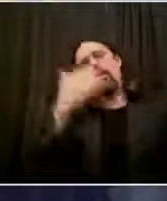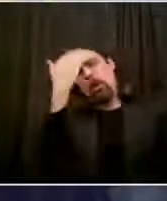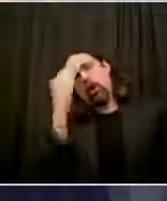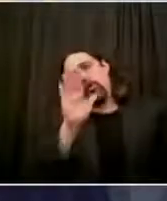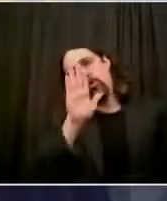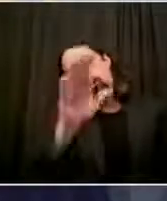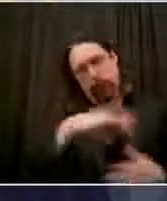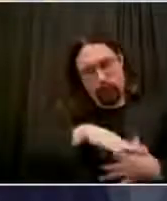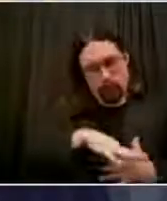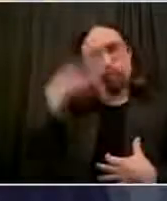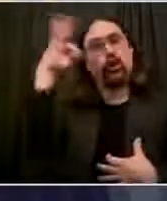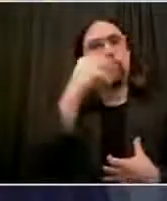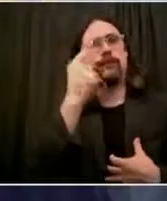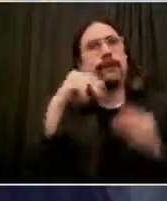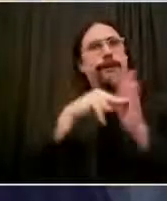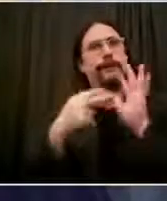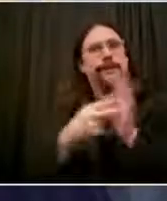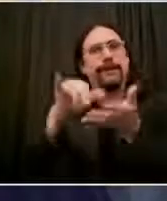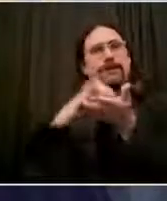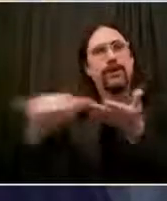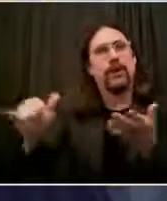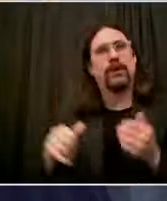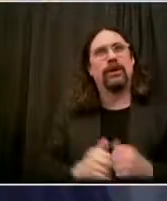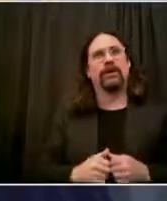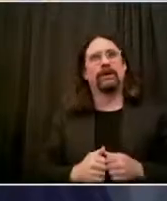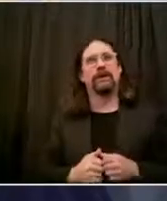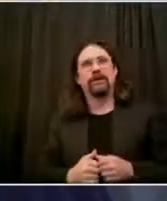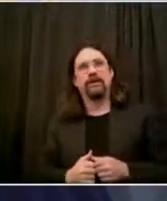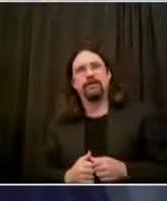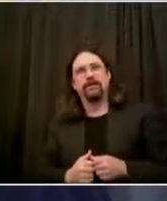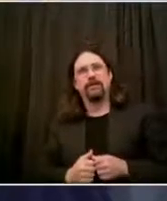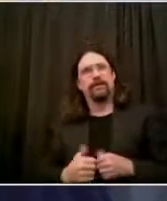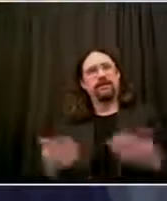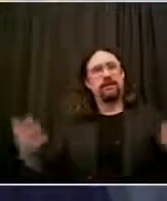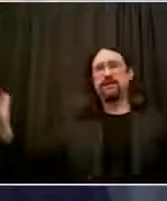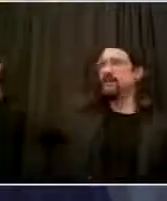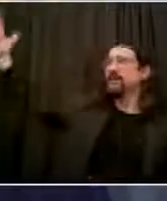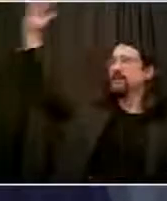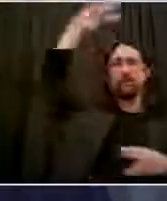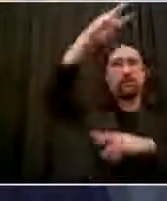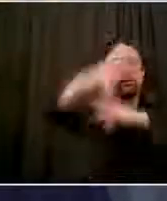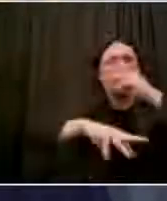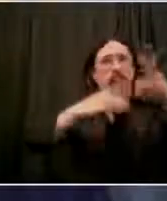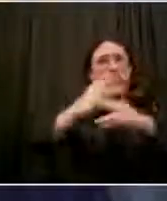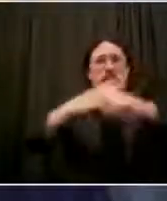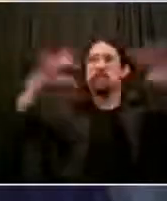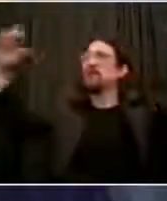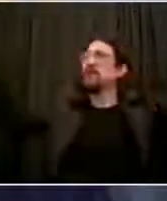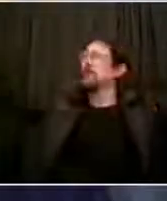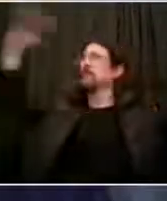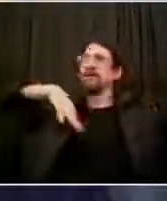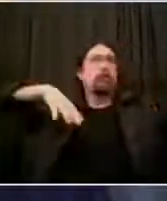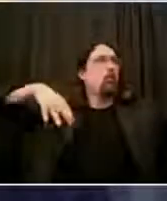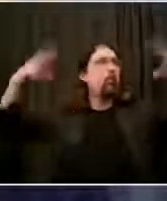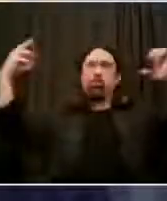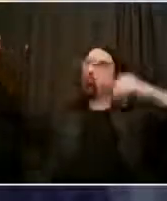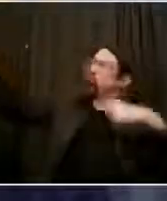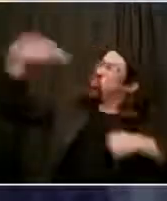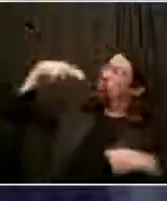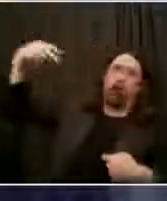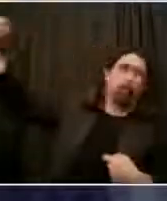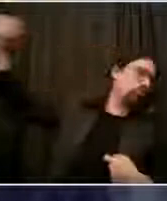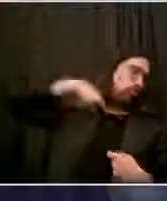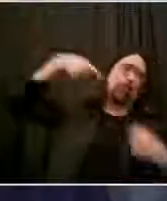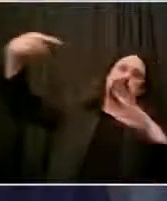few weeks ago, we didn't think the challenges of these last few weeks were coming. That happened. We will deal with this. We will deal with whatever's next and whatever's next and